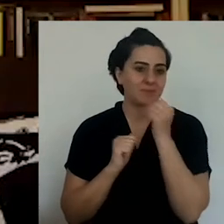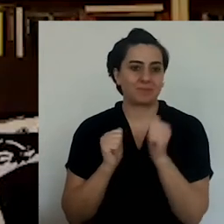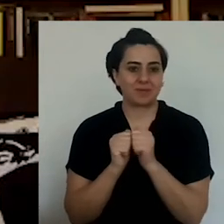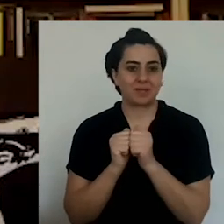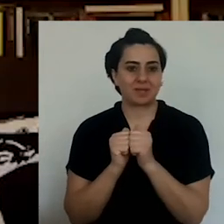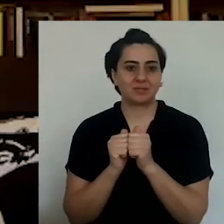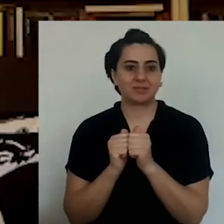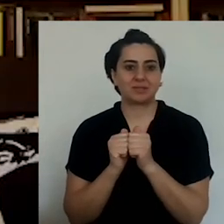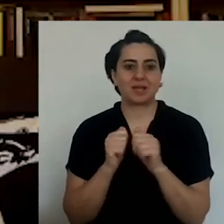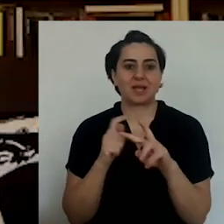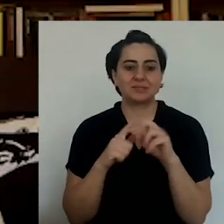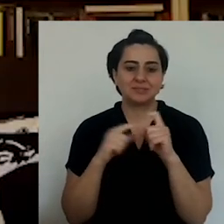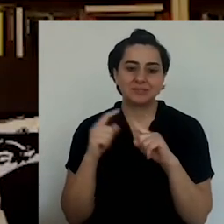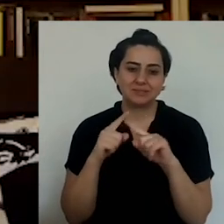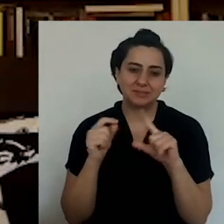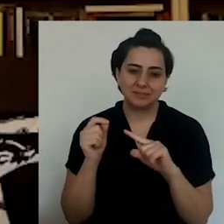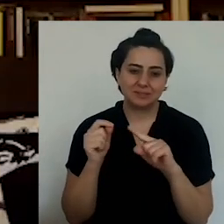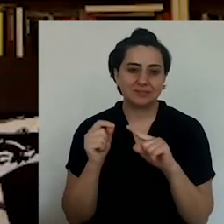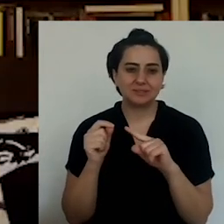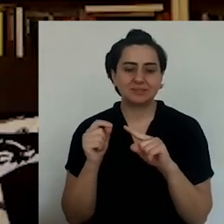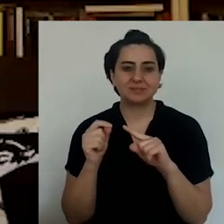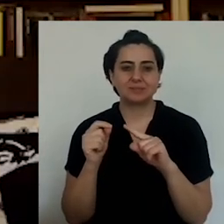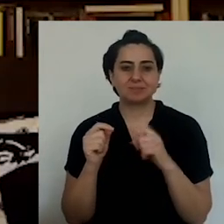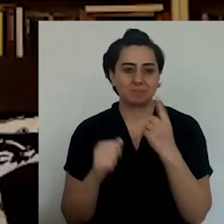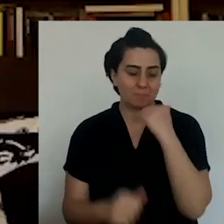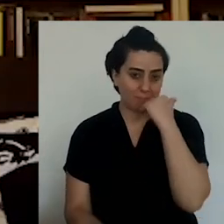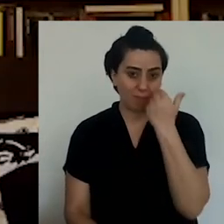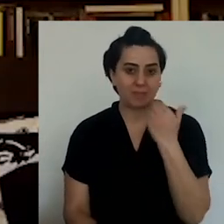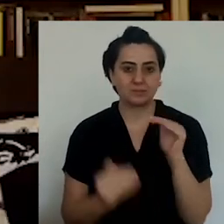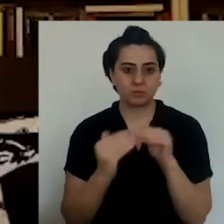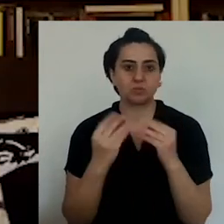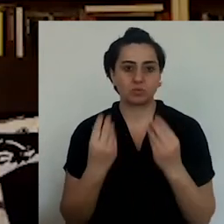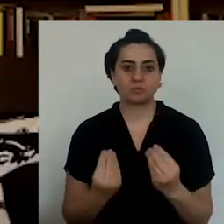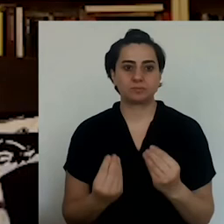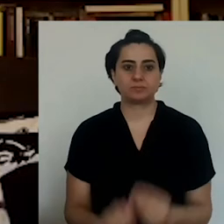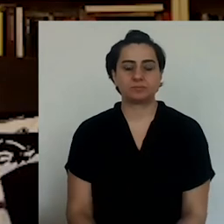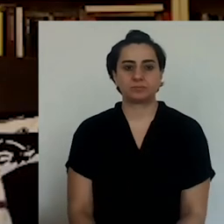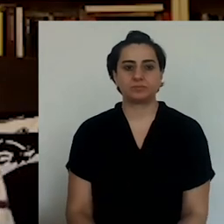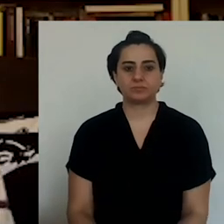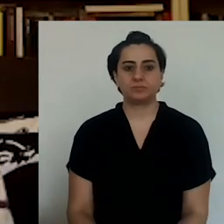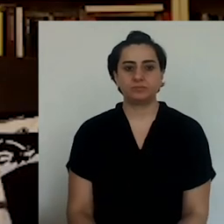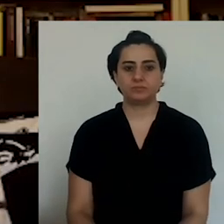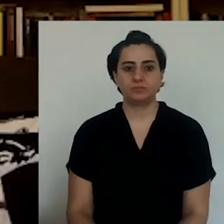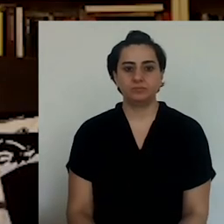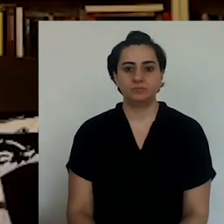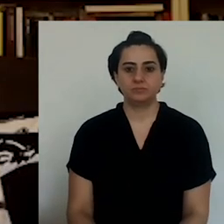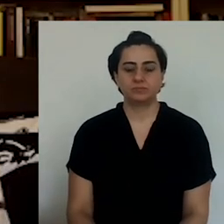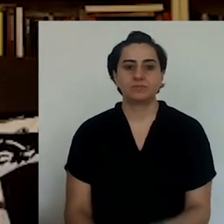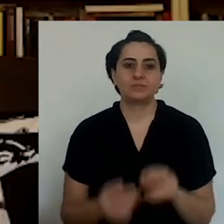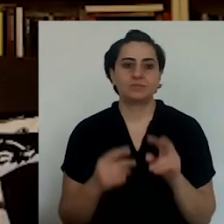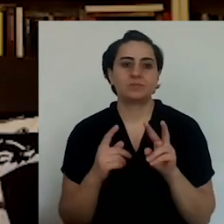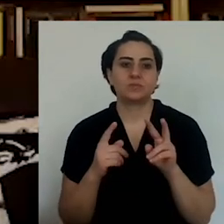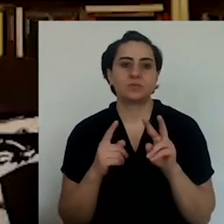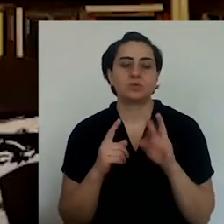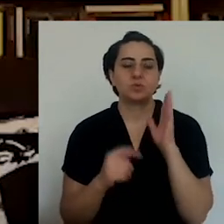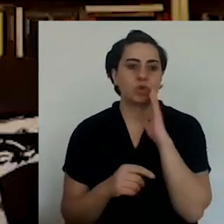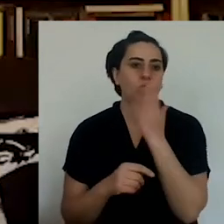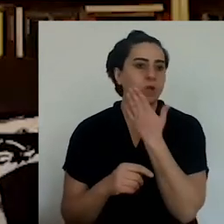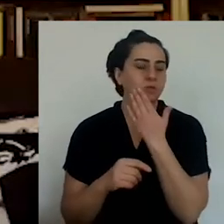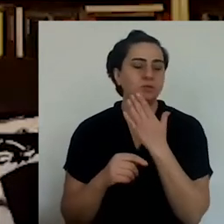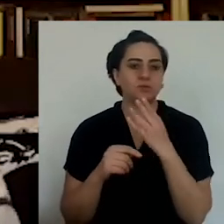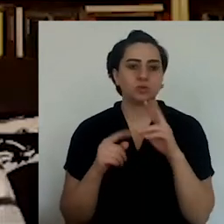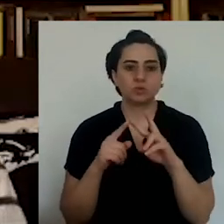white colored food and red wine with red colored food meat. Well,